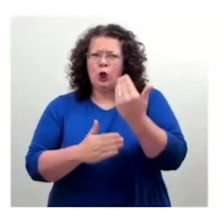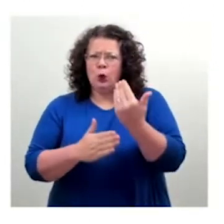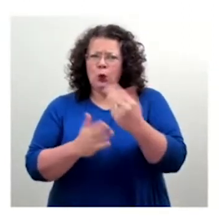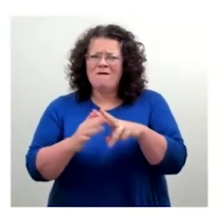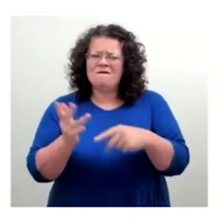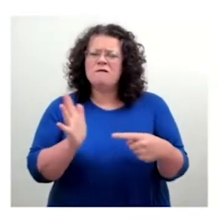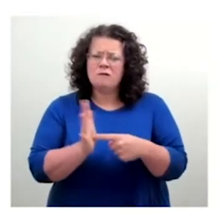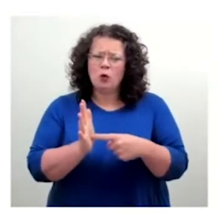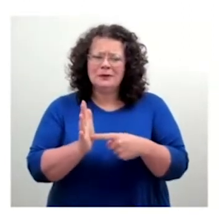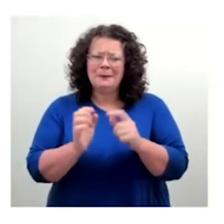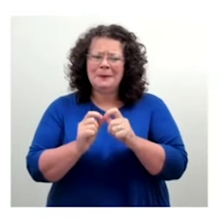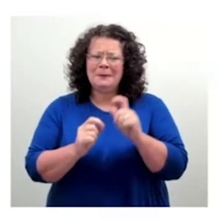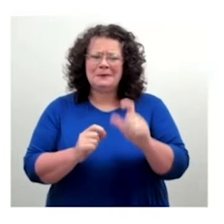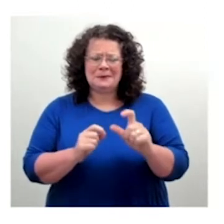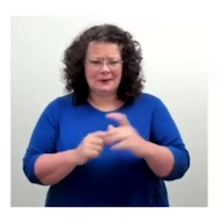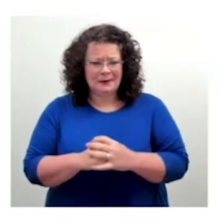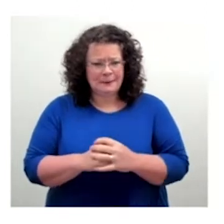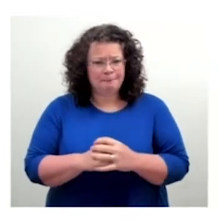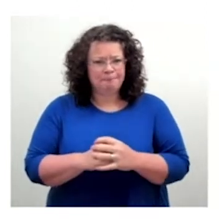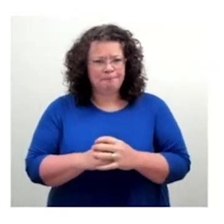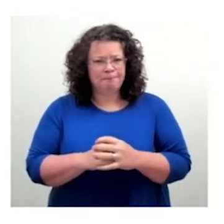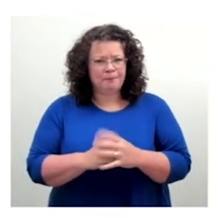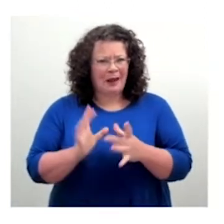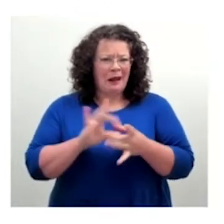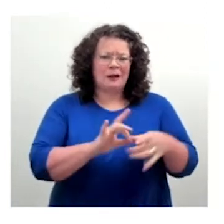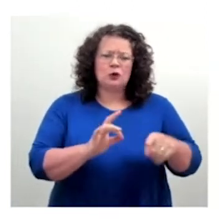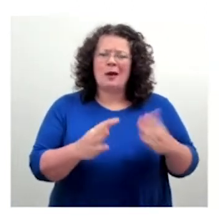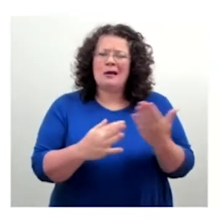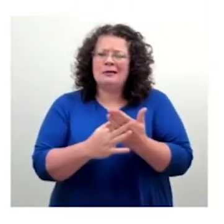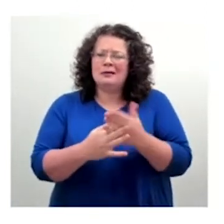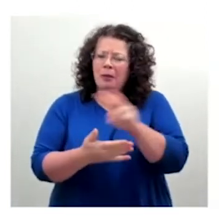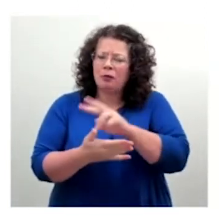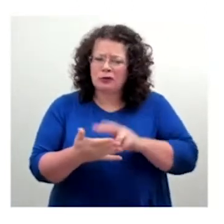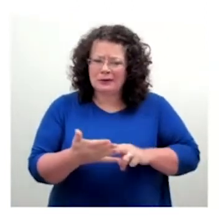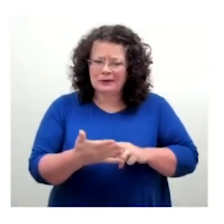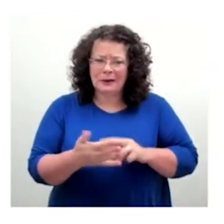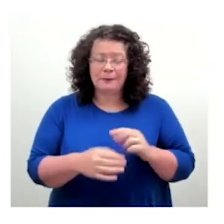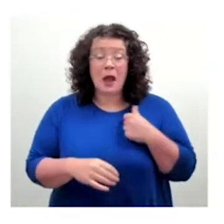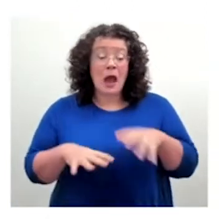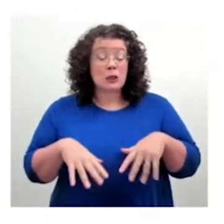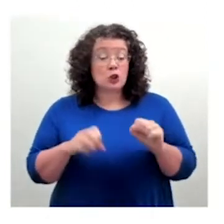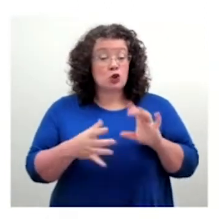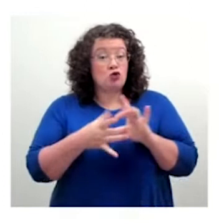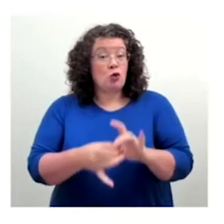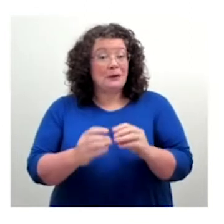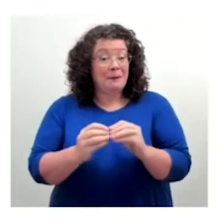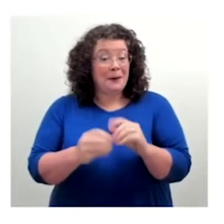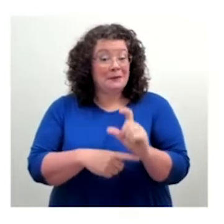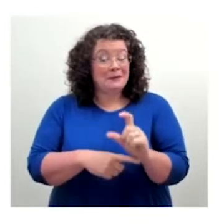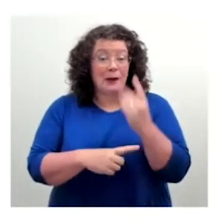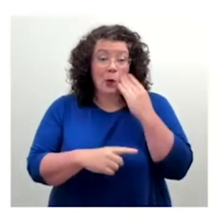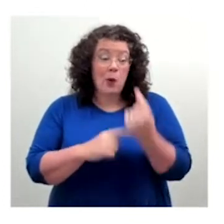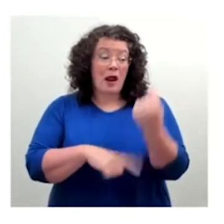I joined the BBC in 2014, as a user experience print, as a